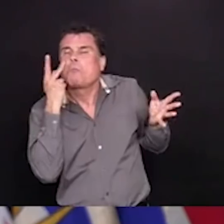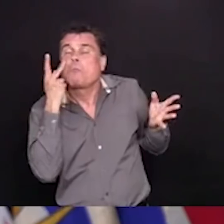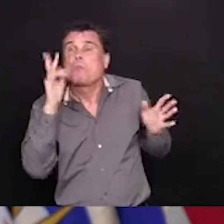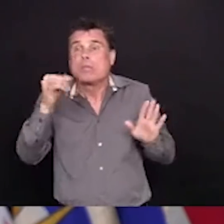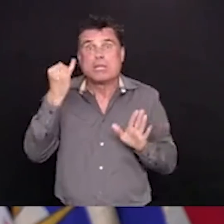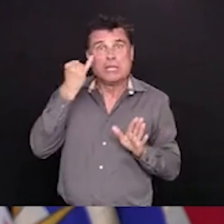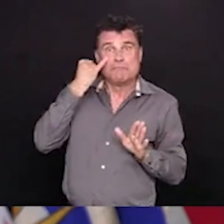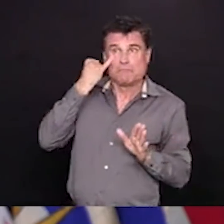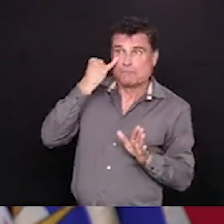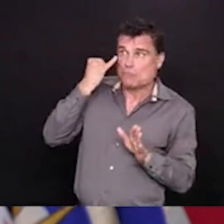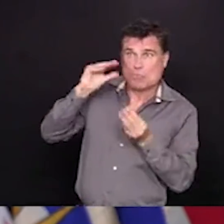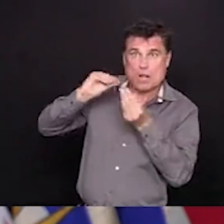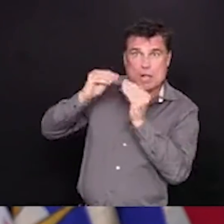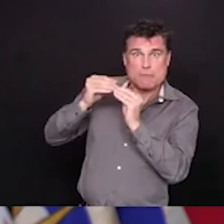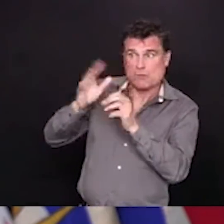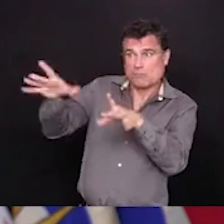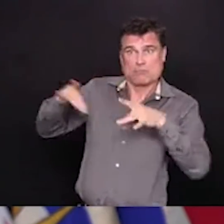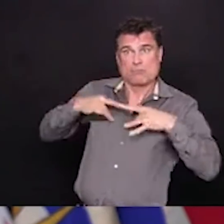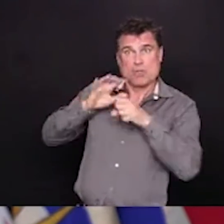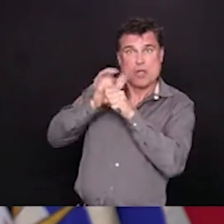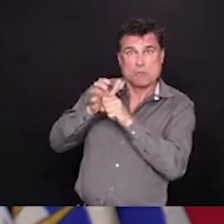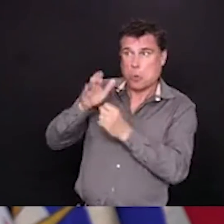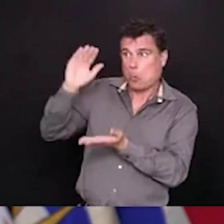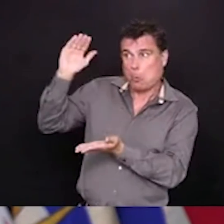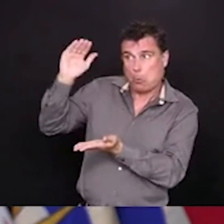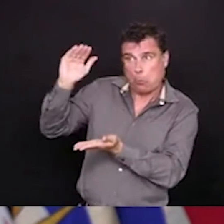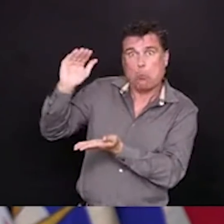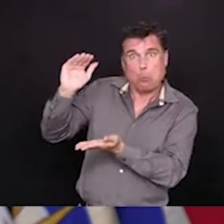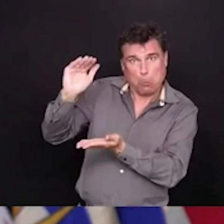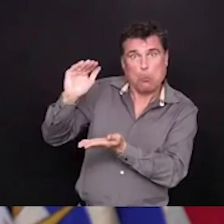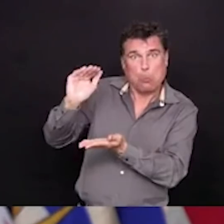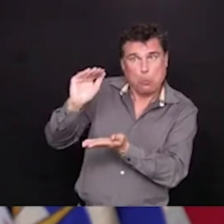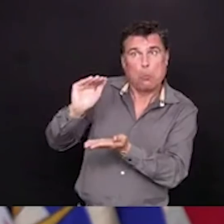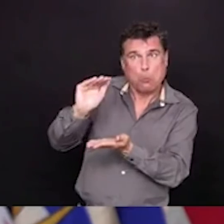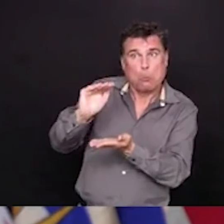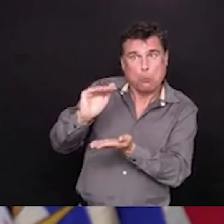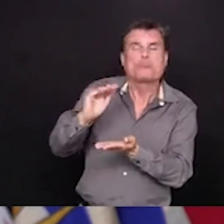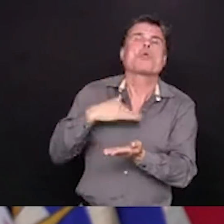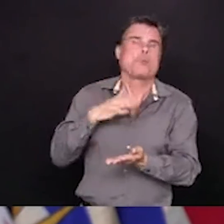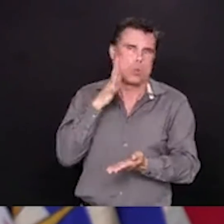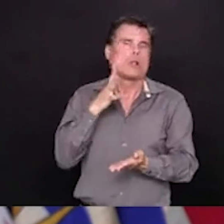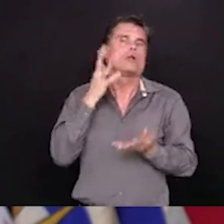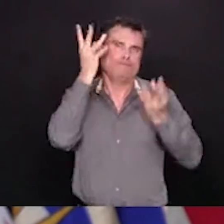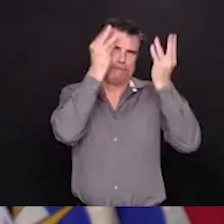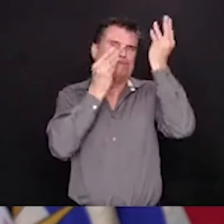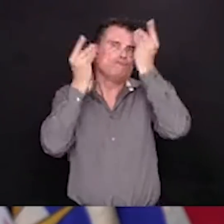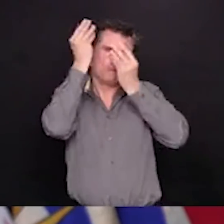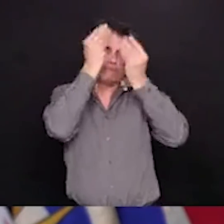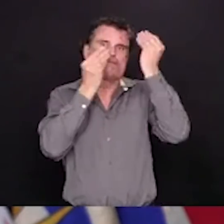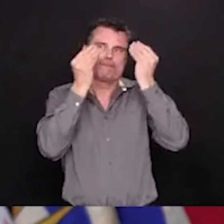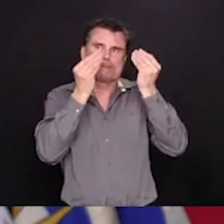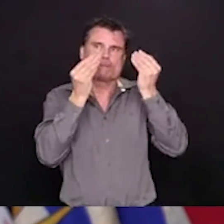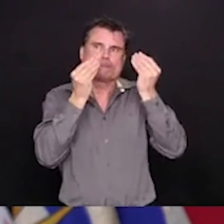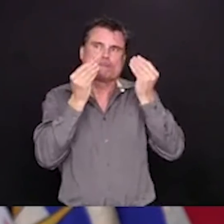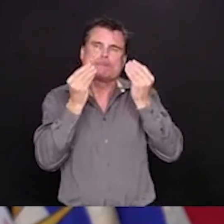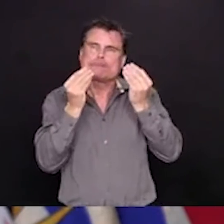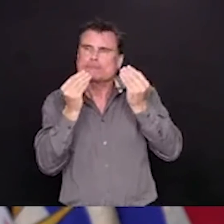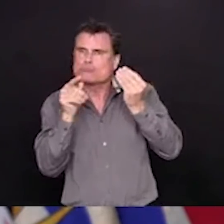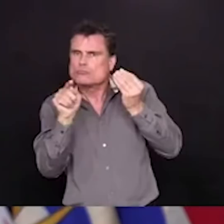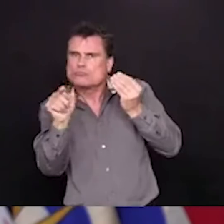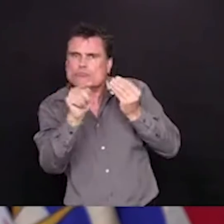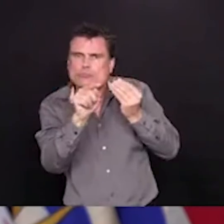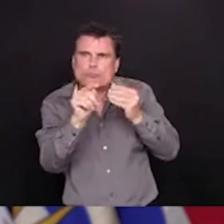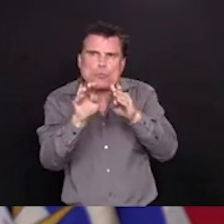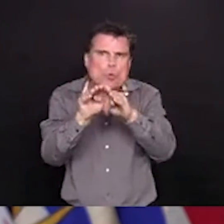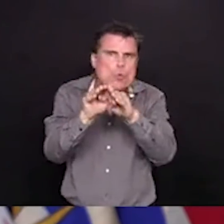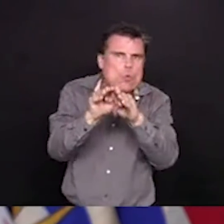do it in a measured way. That gives us that bit of space between opening things up and finding a new